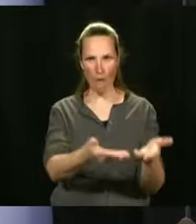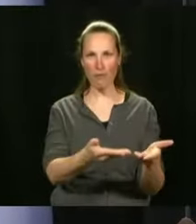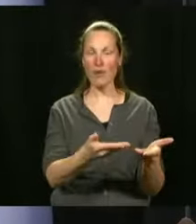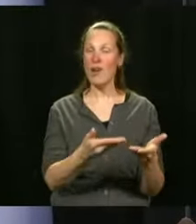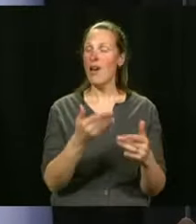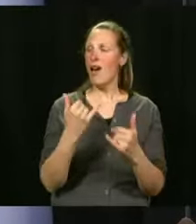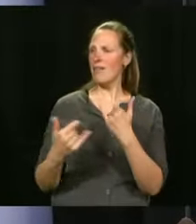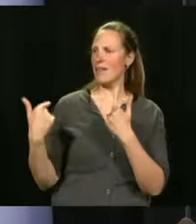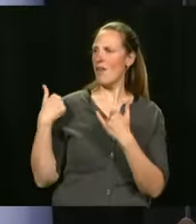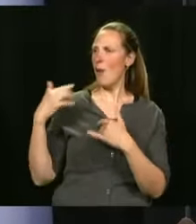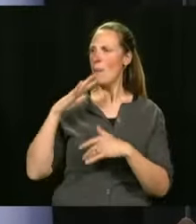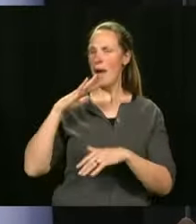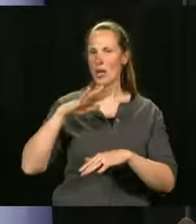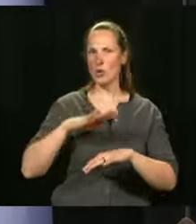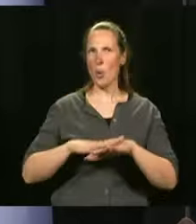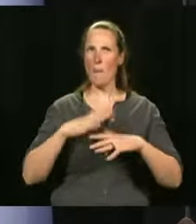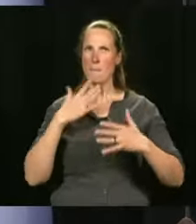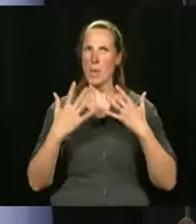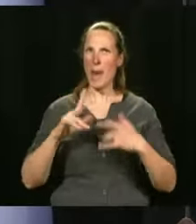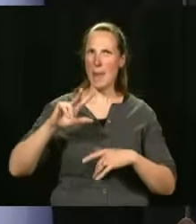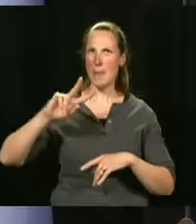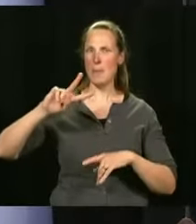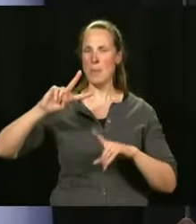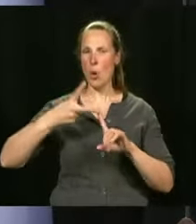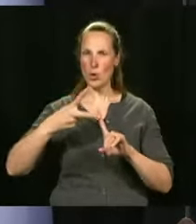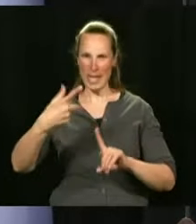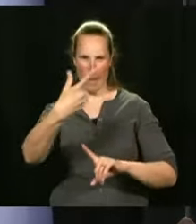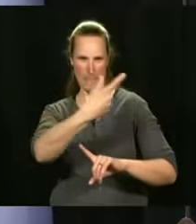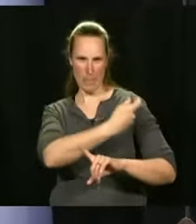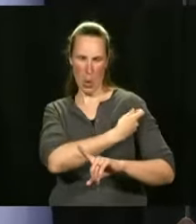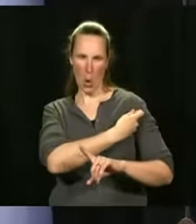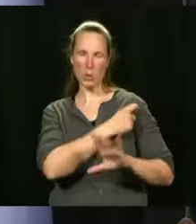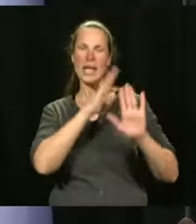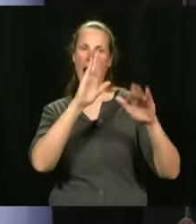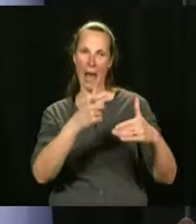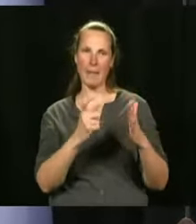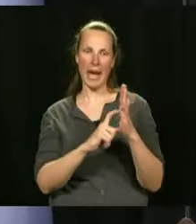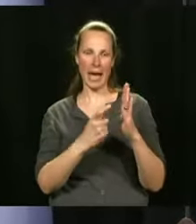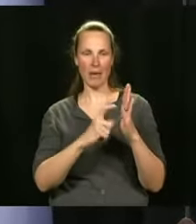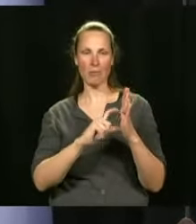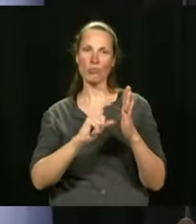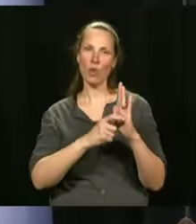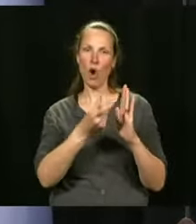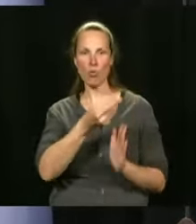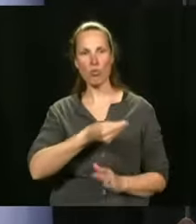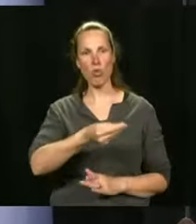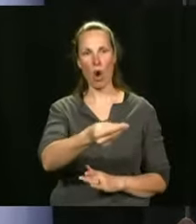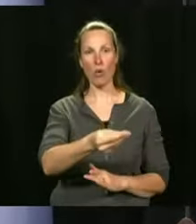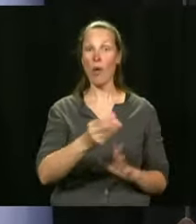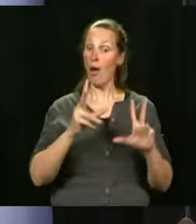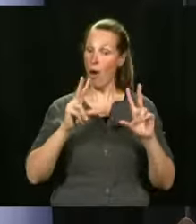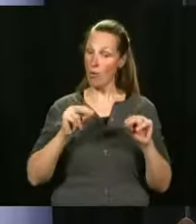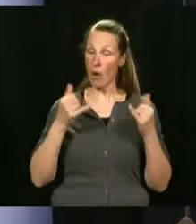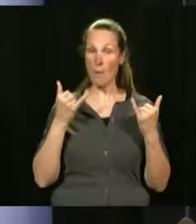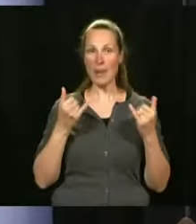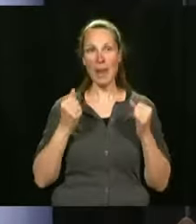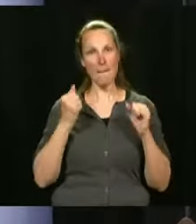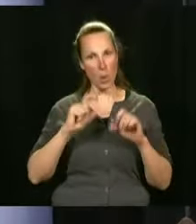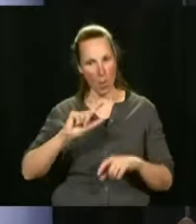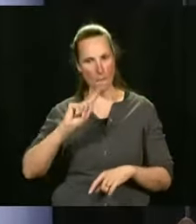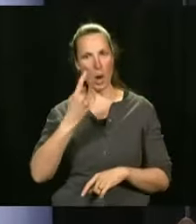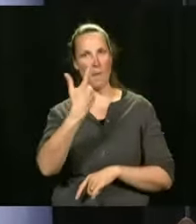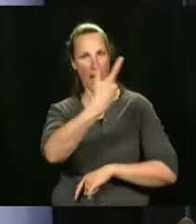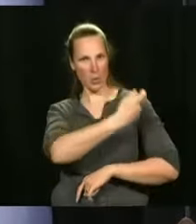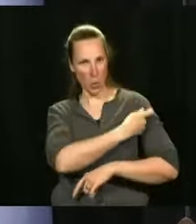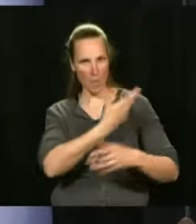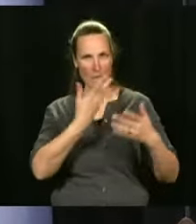other day that we were perhaps waiting until the second dose to issue it, but we can issue it now. So that means that if you